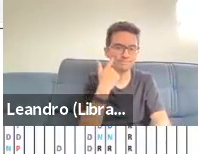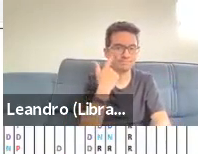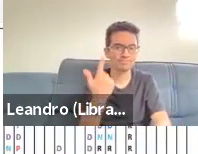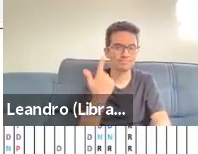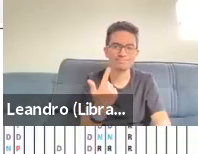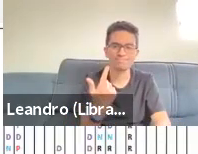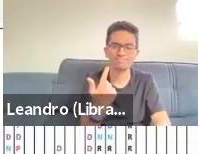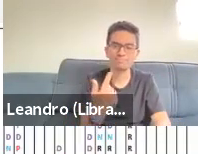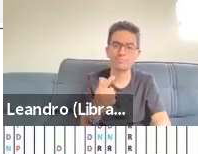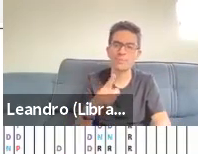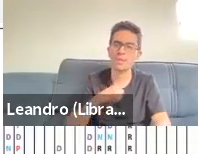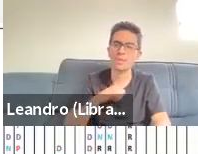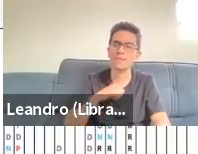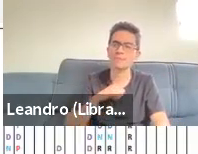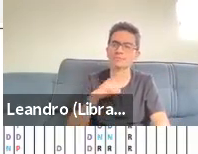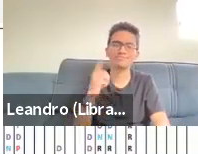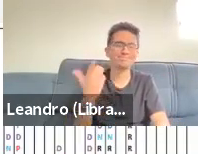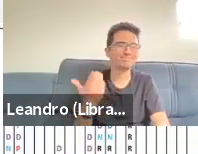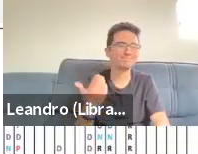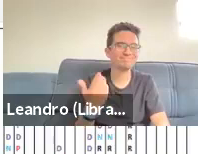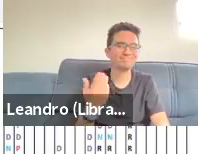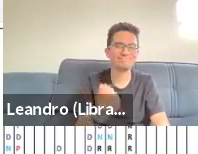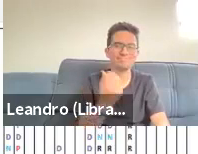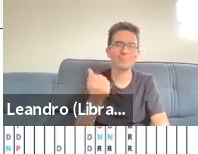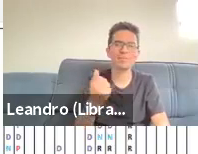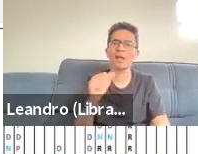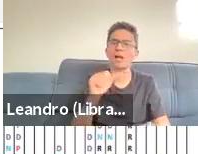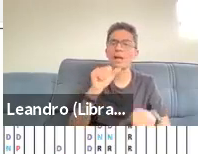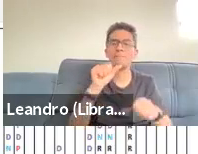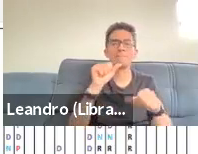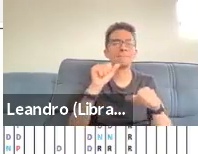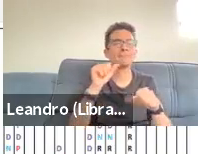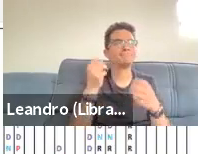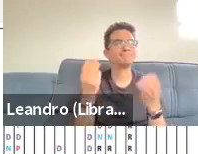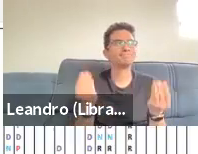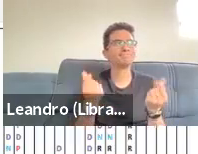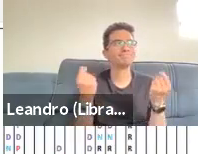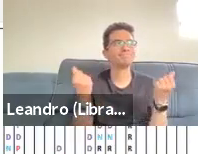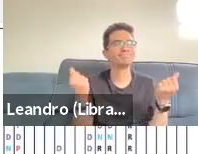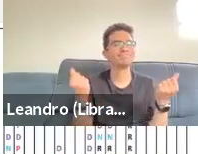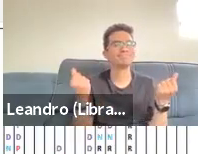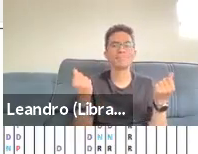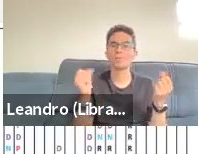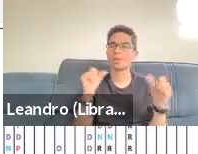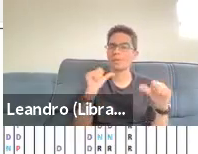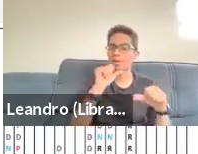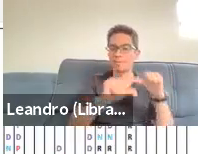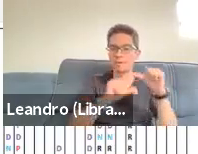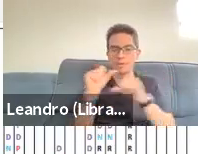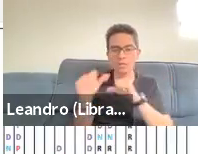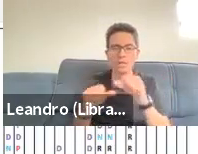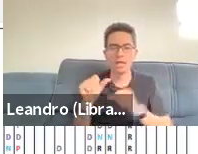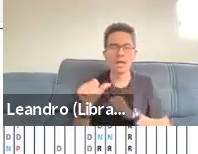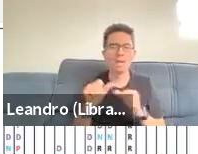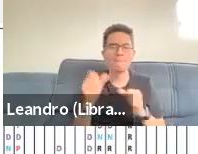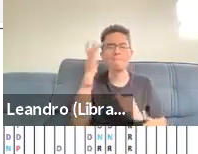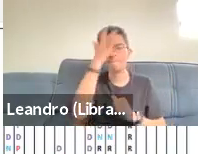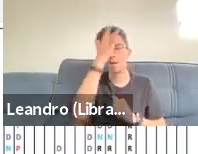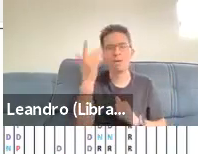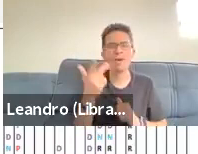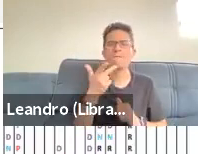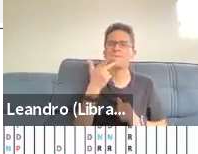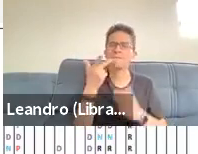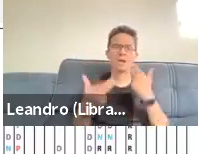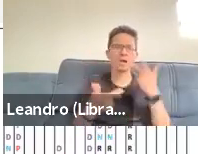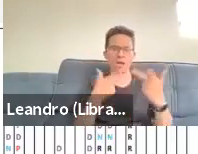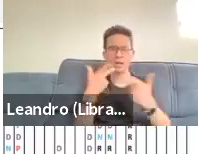shifts and speakers are reported speech aren't captured here. So there's more alignment, more frame shifting than